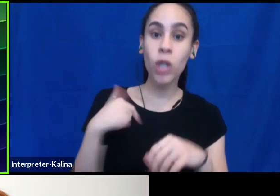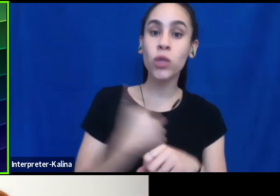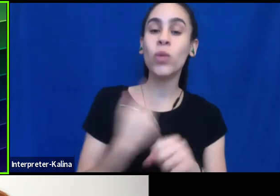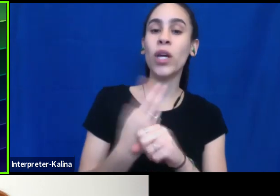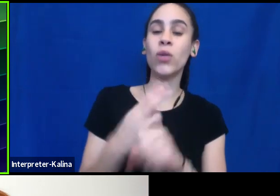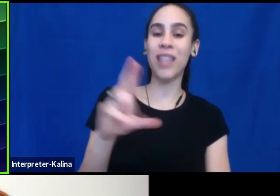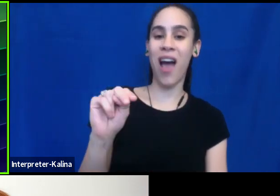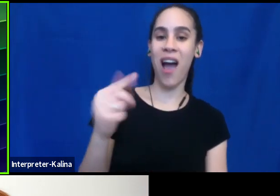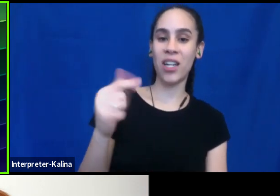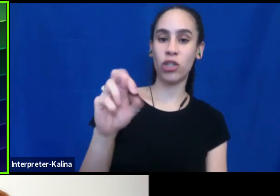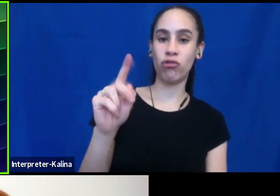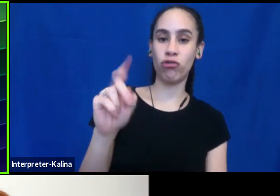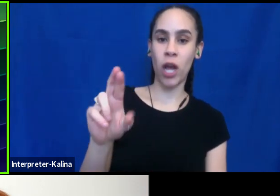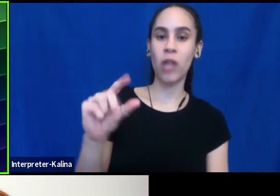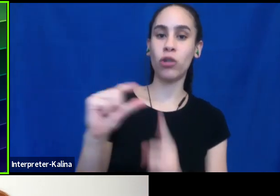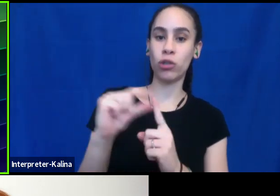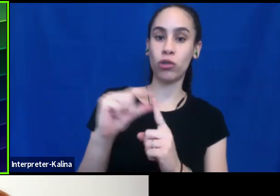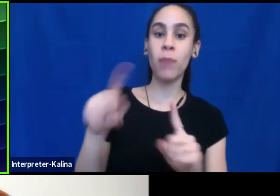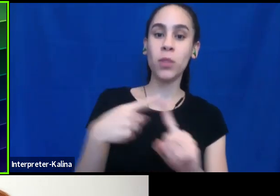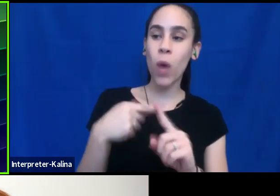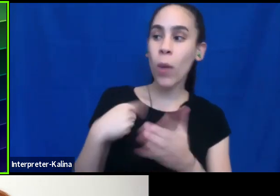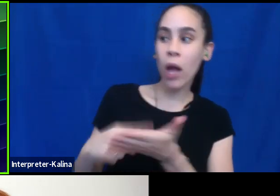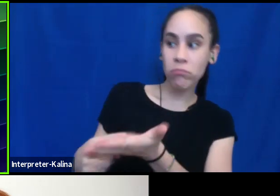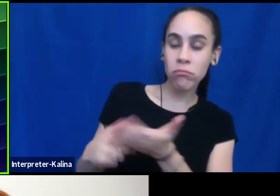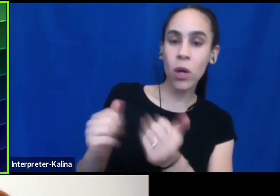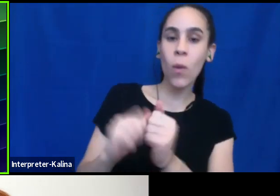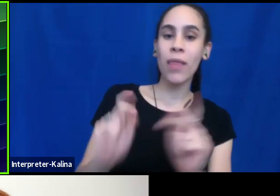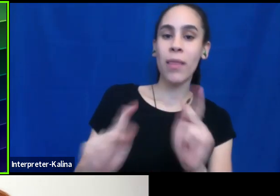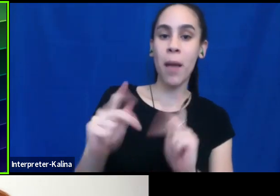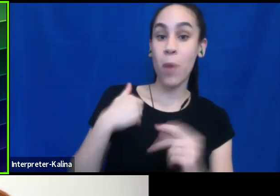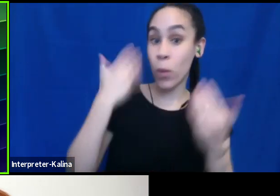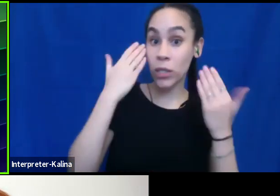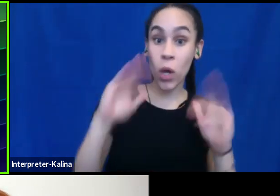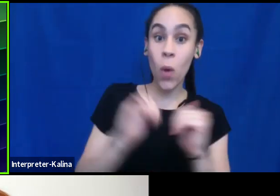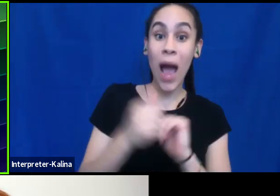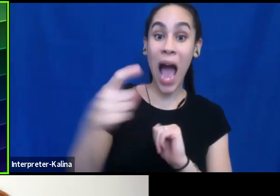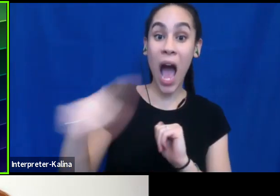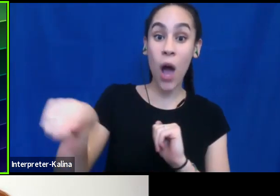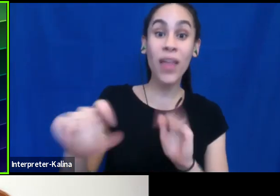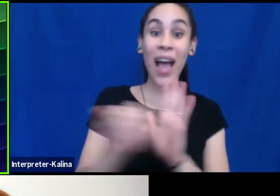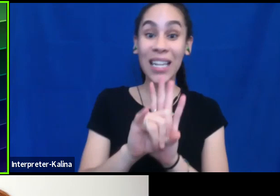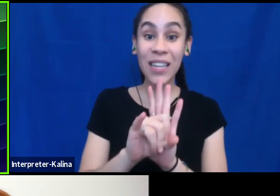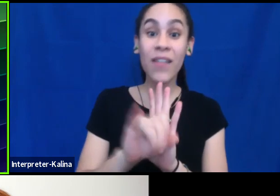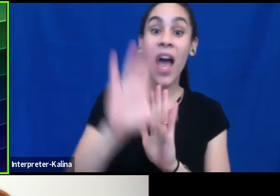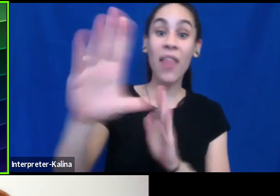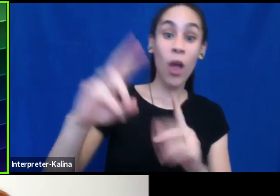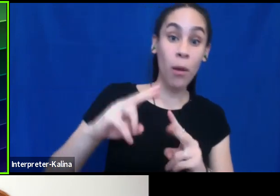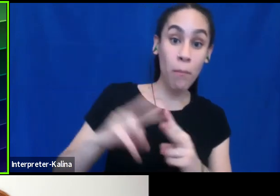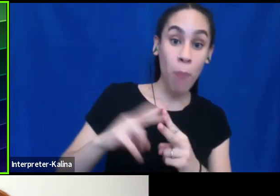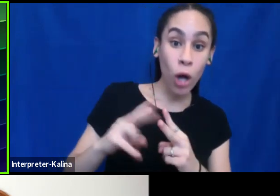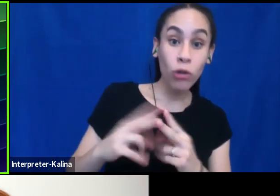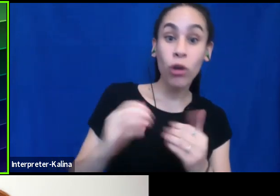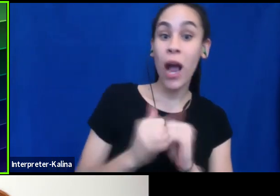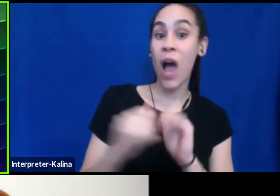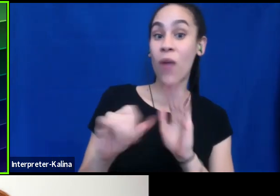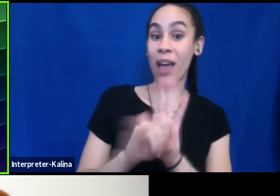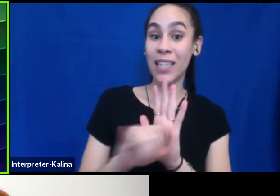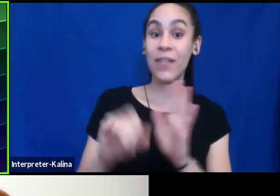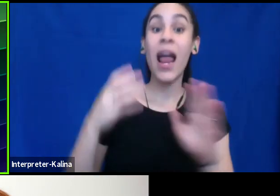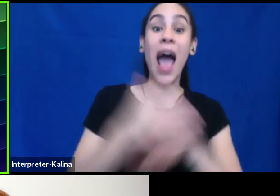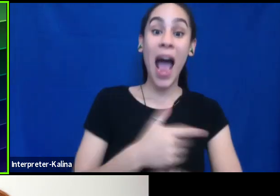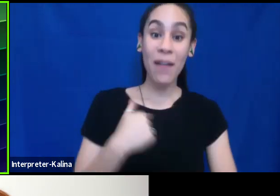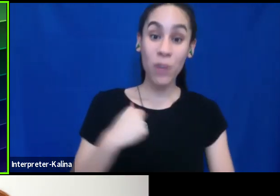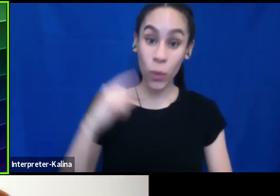when we have conversations with folks, uh, if we don't know how they identify or how their partner identifies. But once we hear those